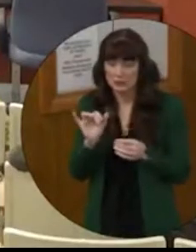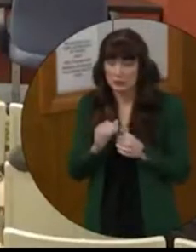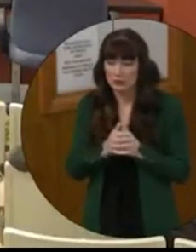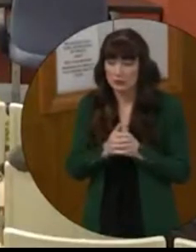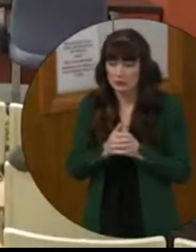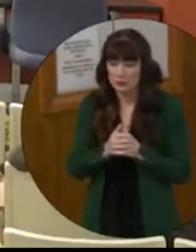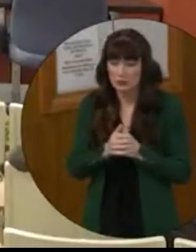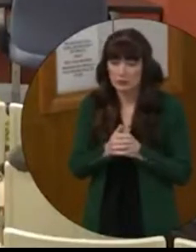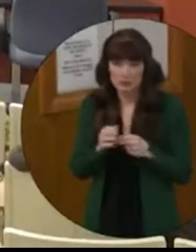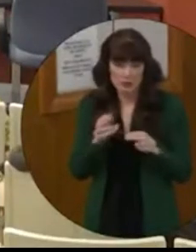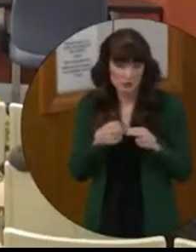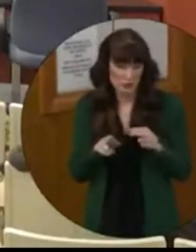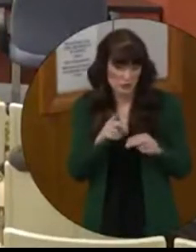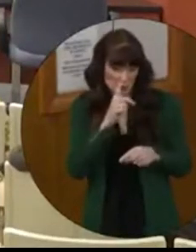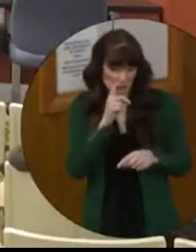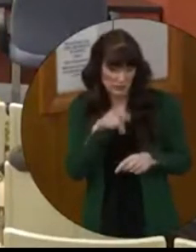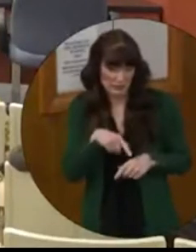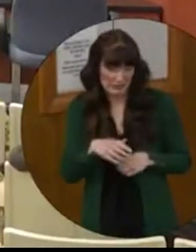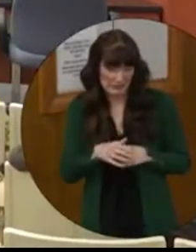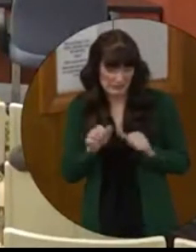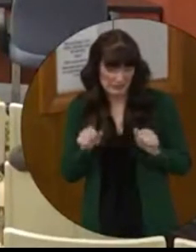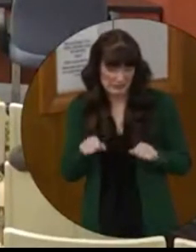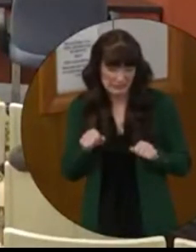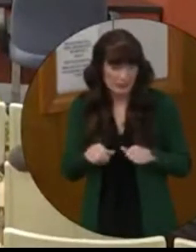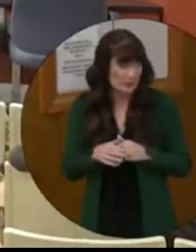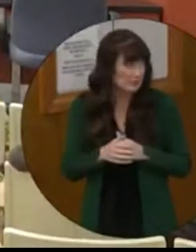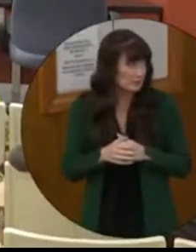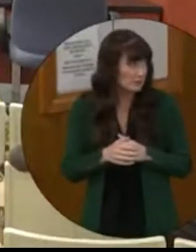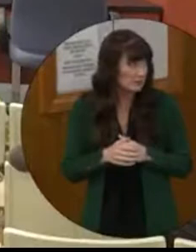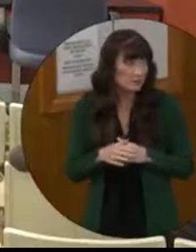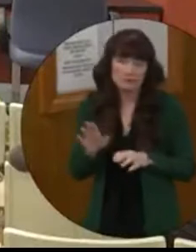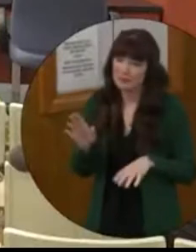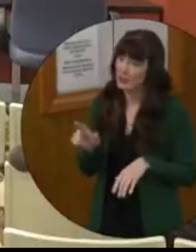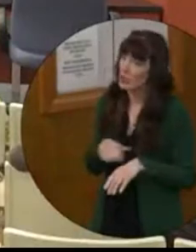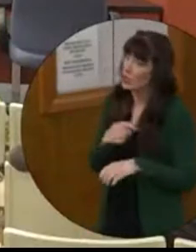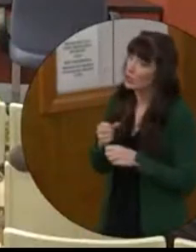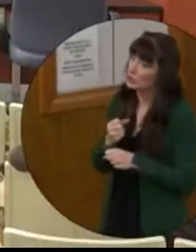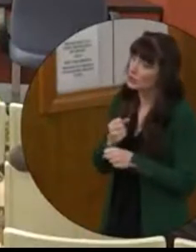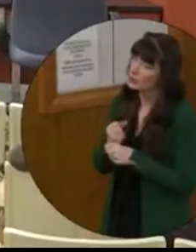keep those brief, if possible. It's been a long year, so I'll try.